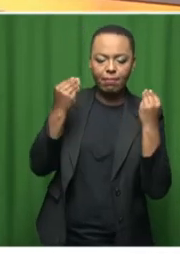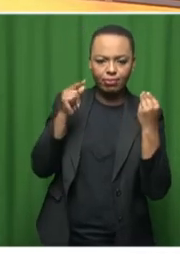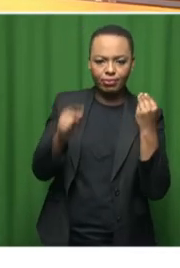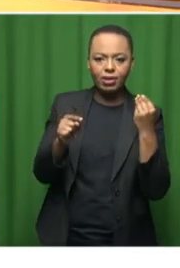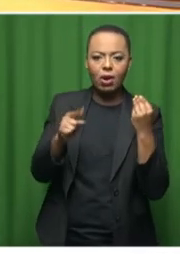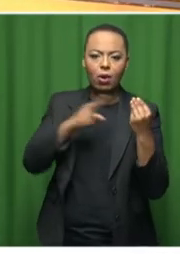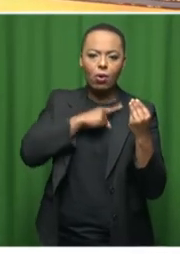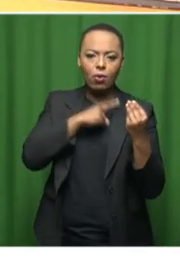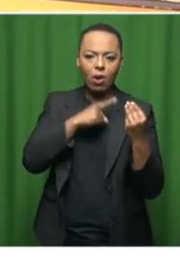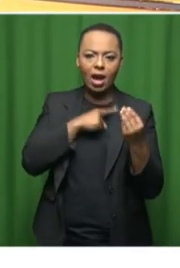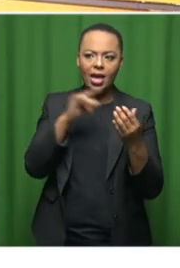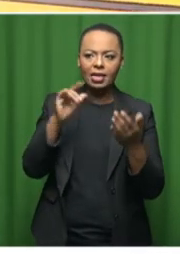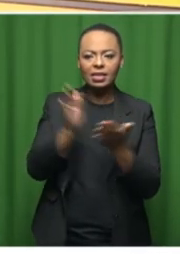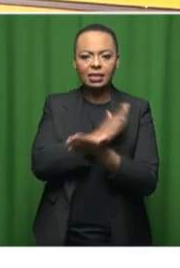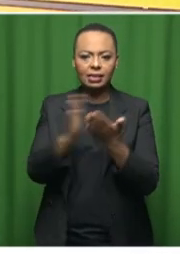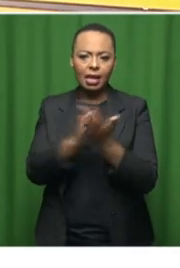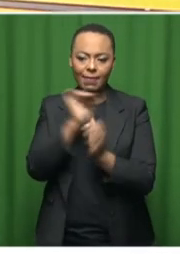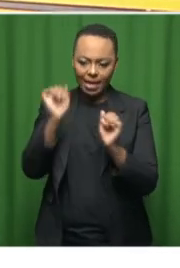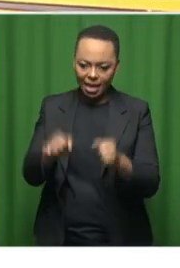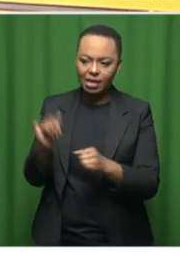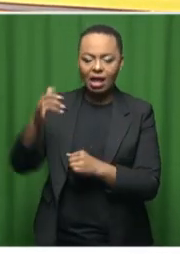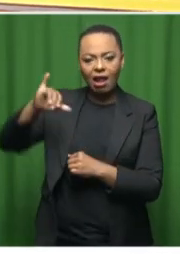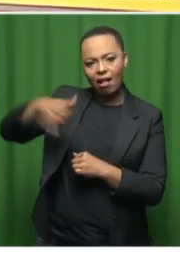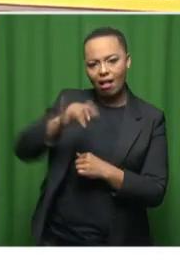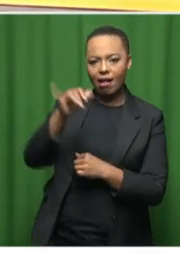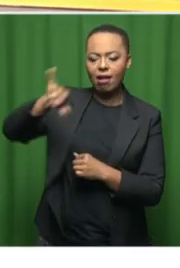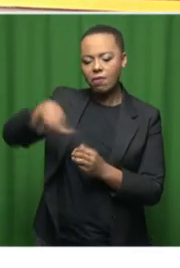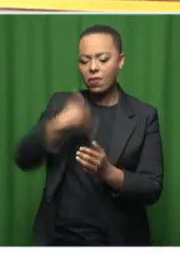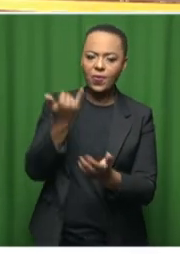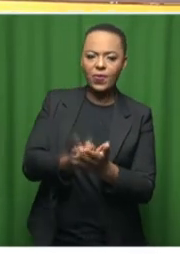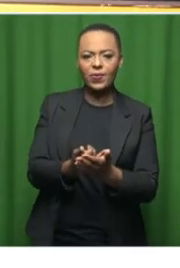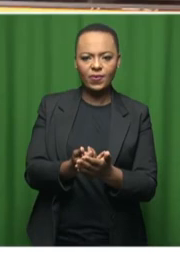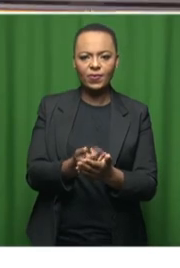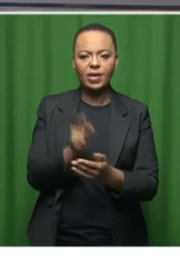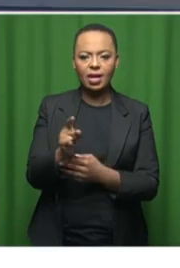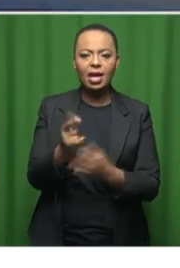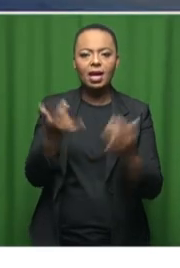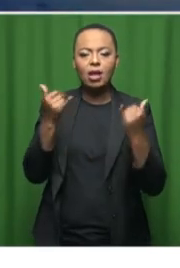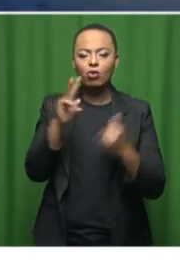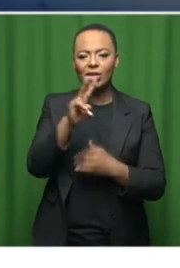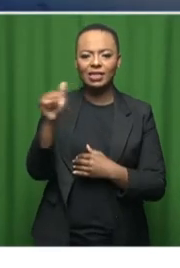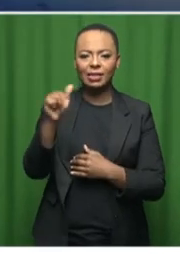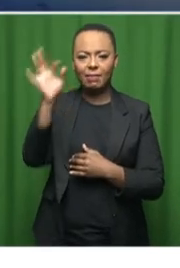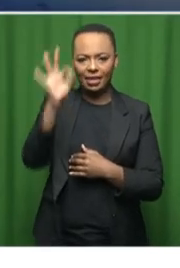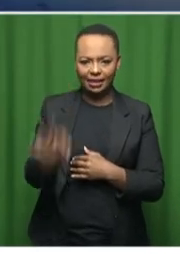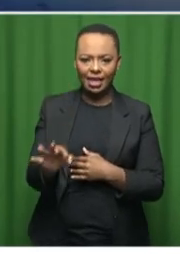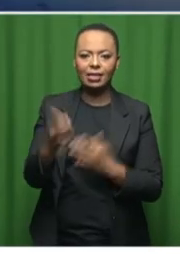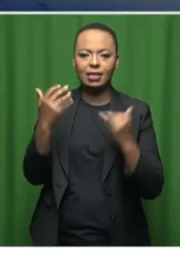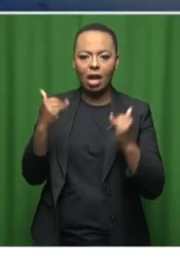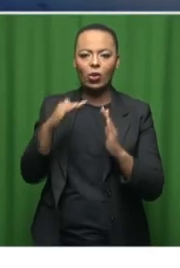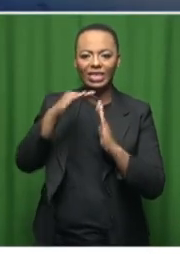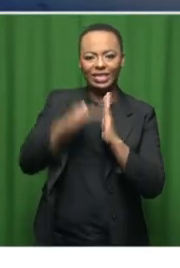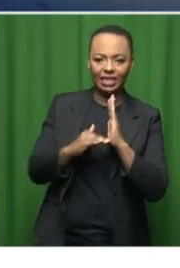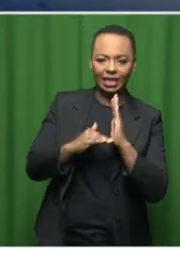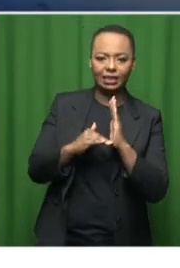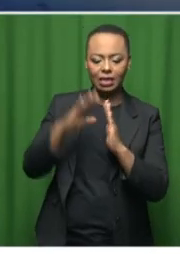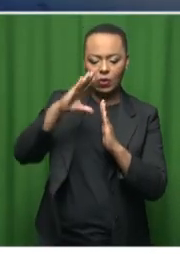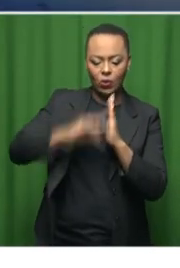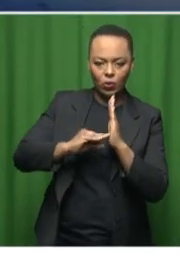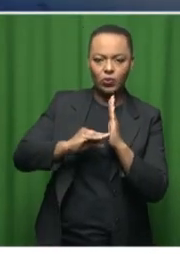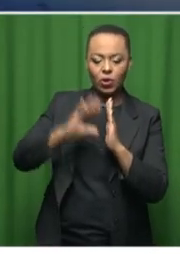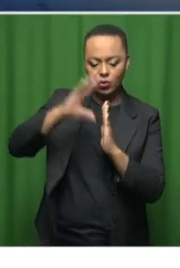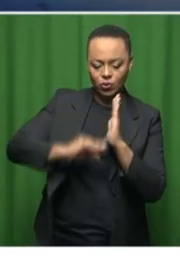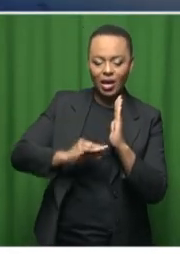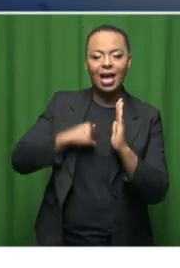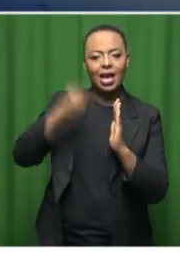the crashes themselves, but on the fatalities, we've registered a 26 percent decrease, which I think it's important.